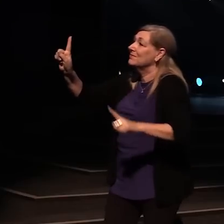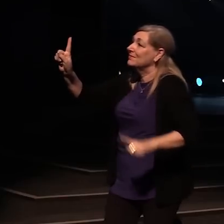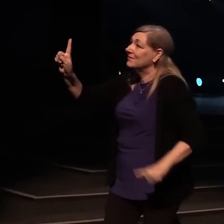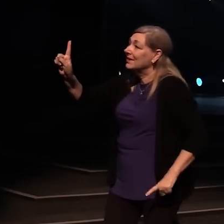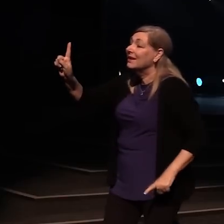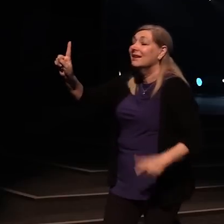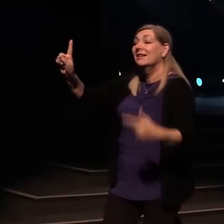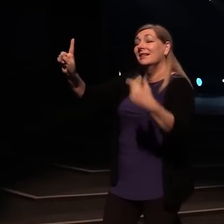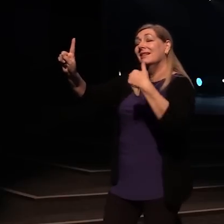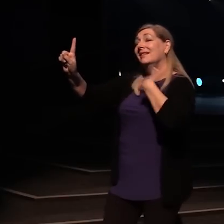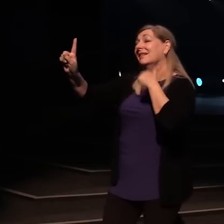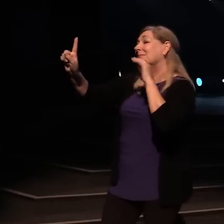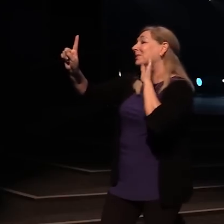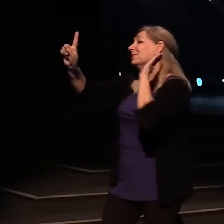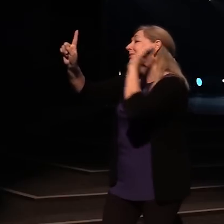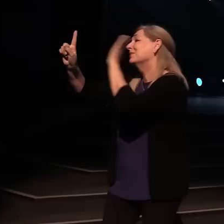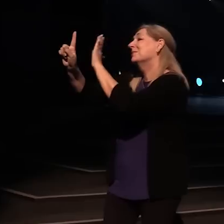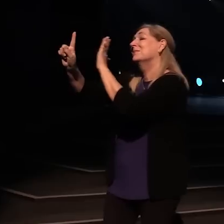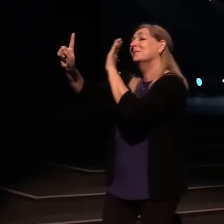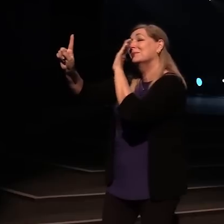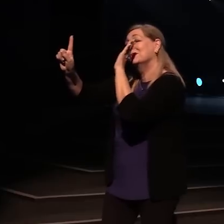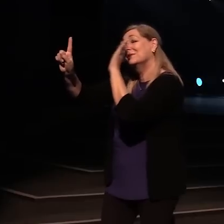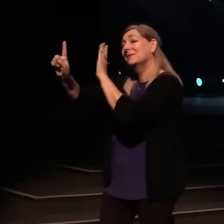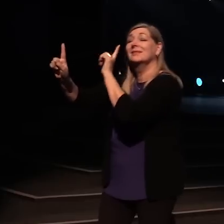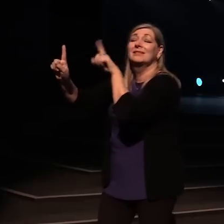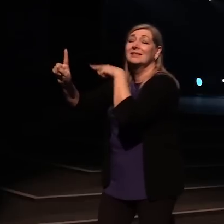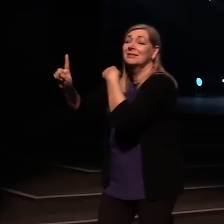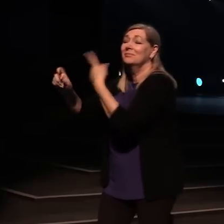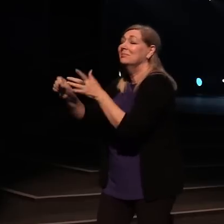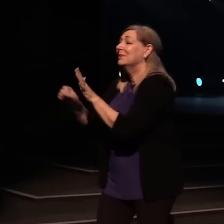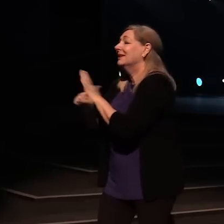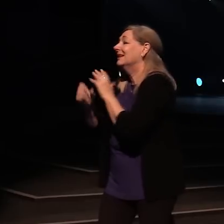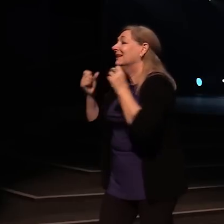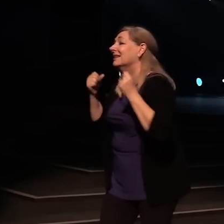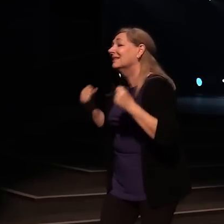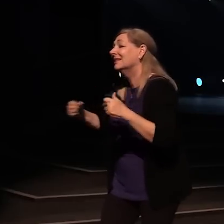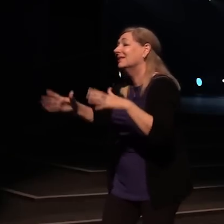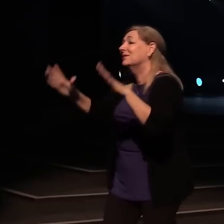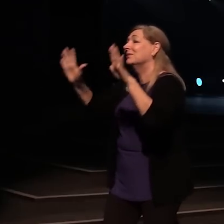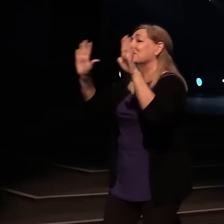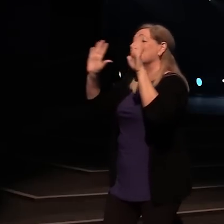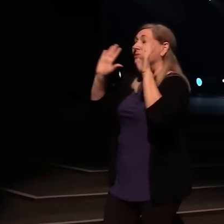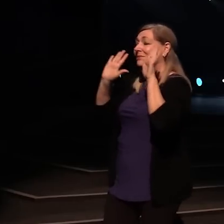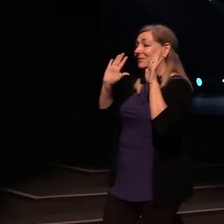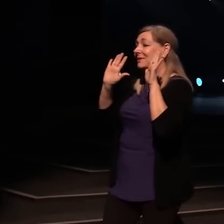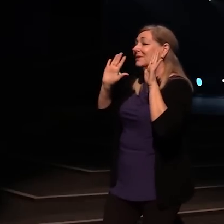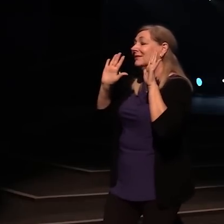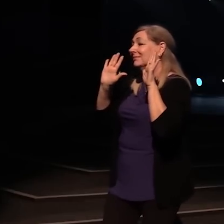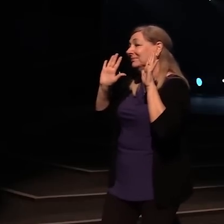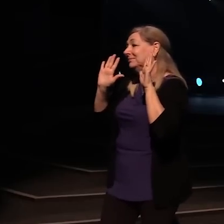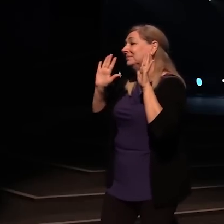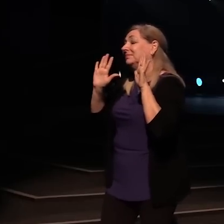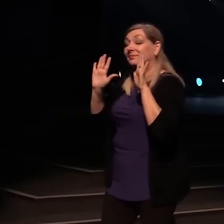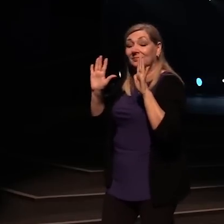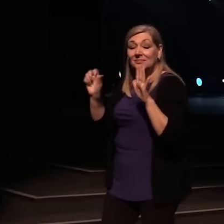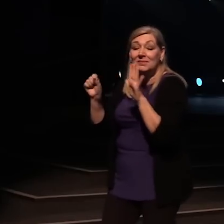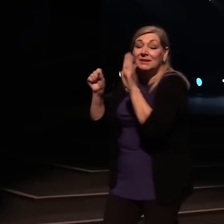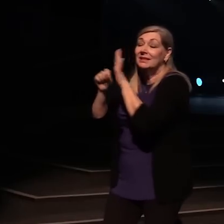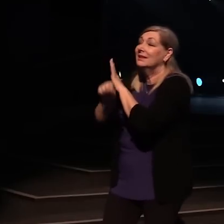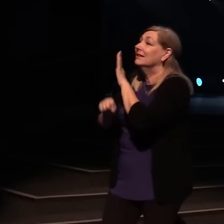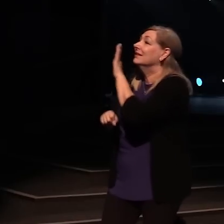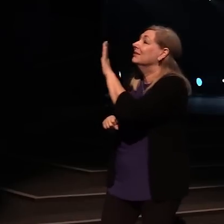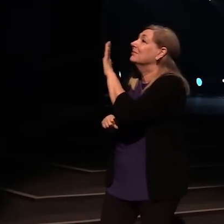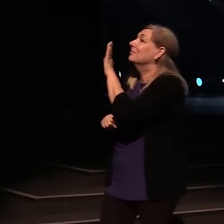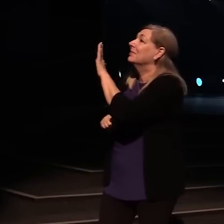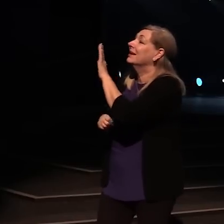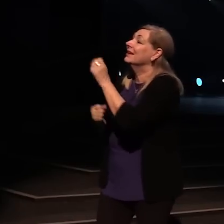Oh, I am yours, completely yours Completely